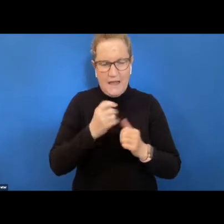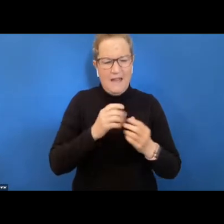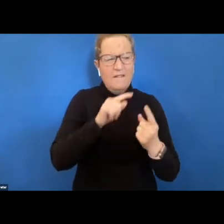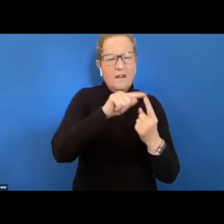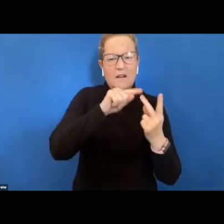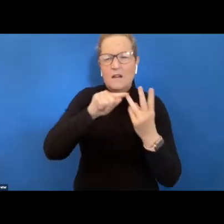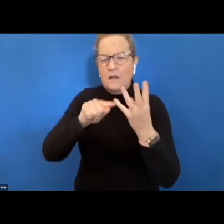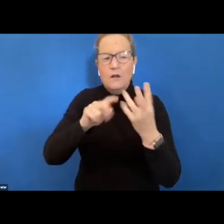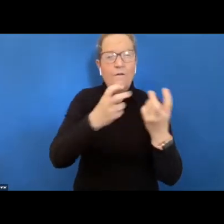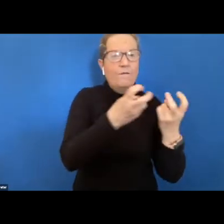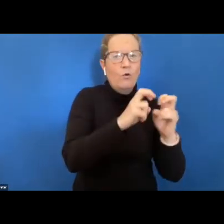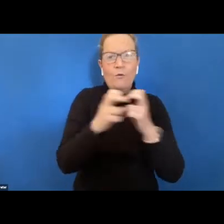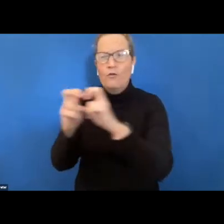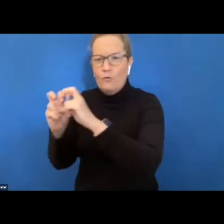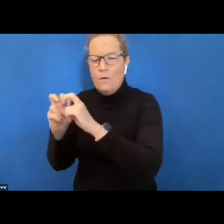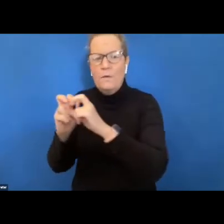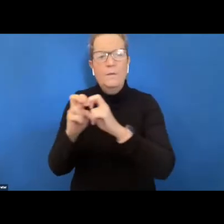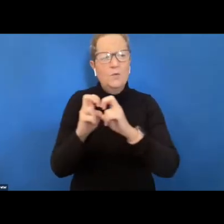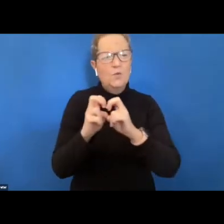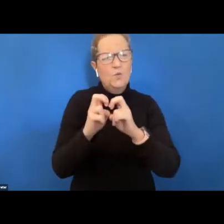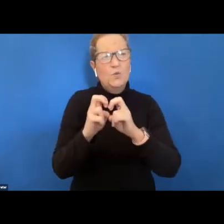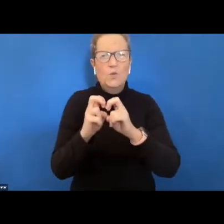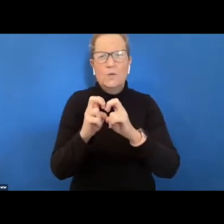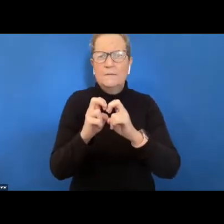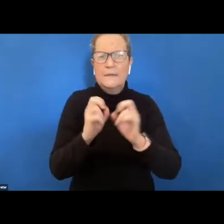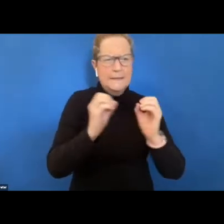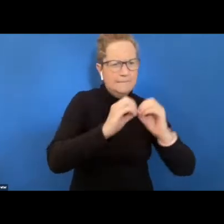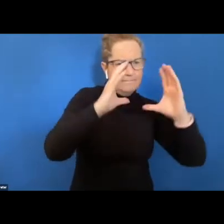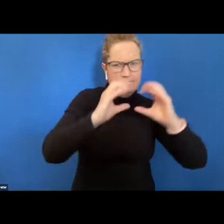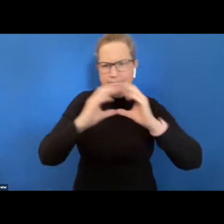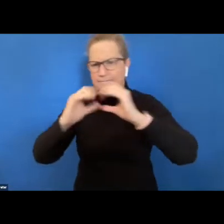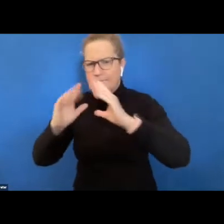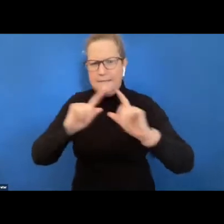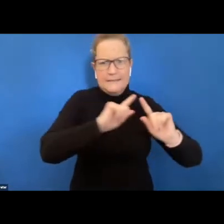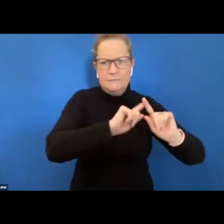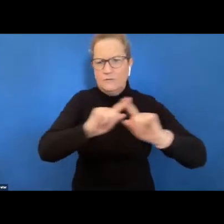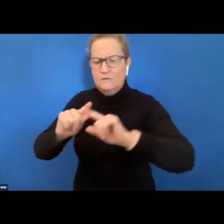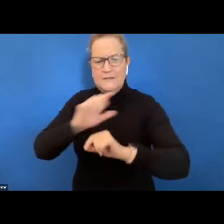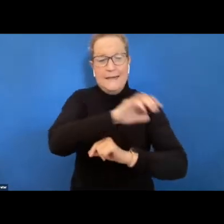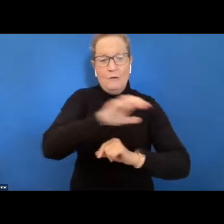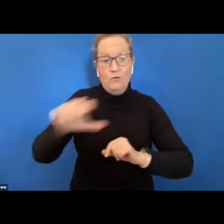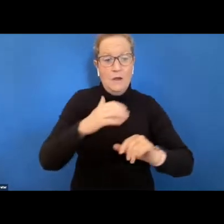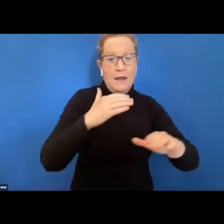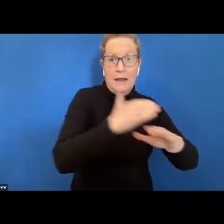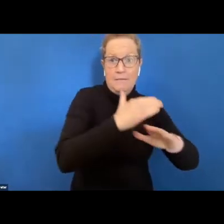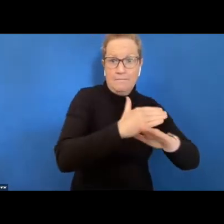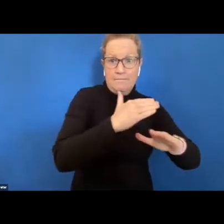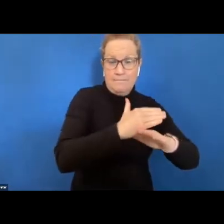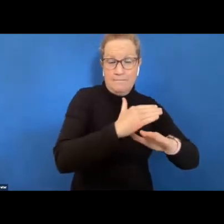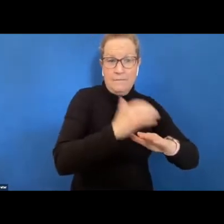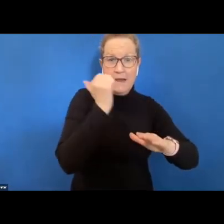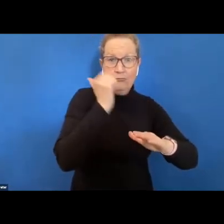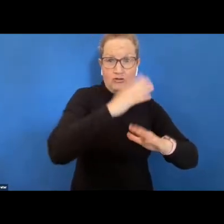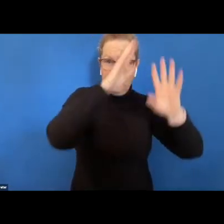employment of disadvantaged and marginalized groups in july we presented a forum that highlighted employment for aboriginal and torres strait islander